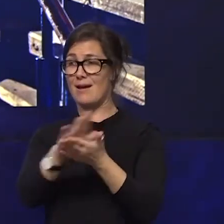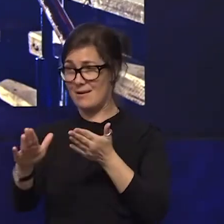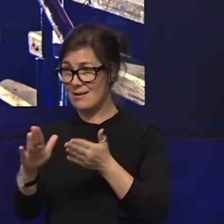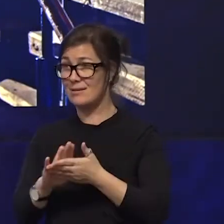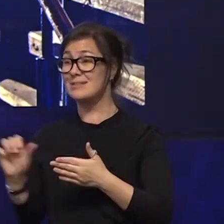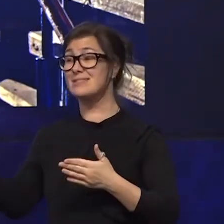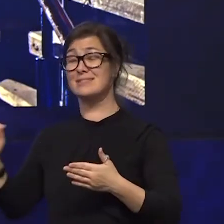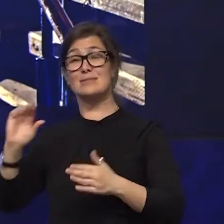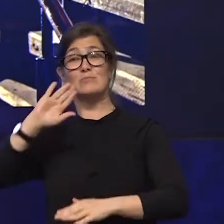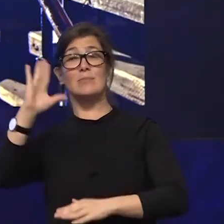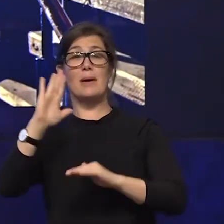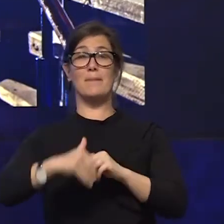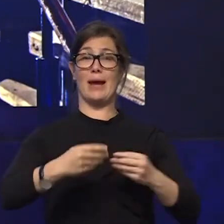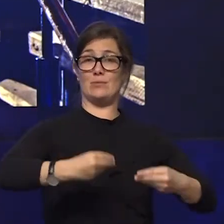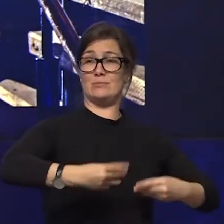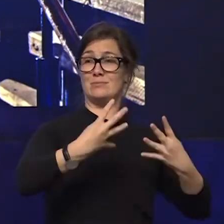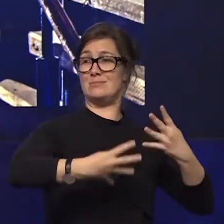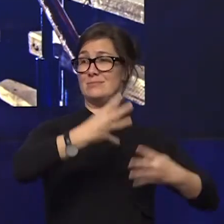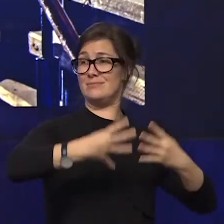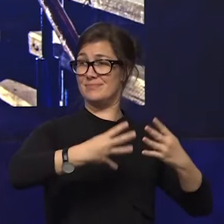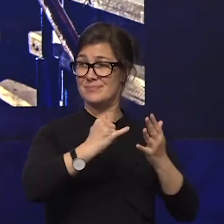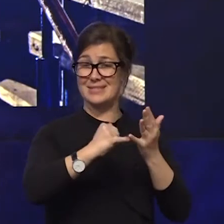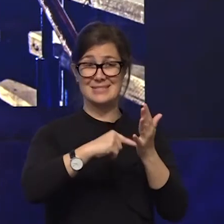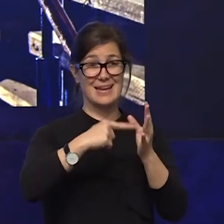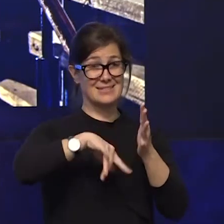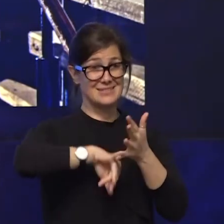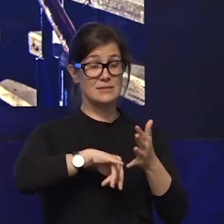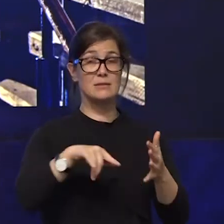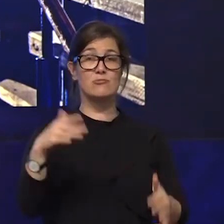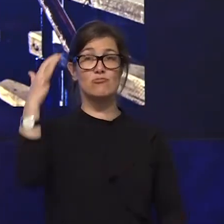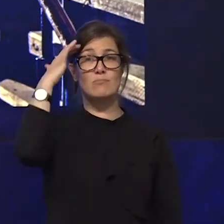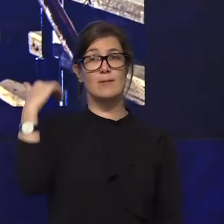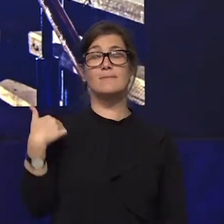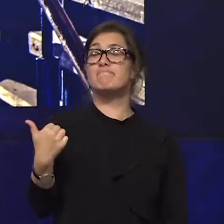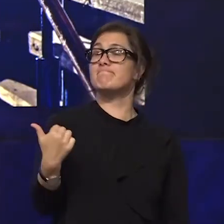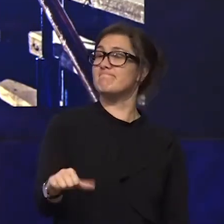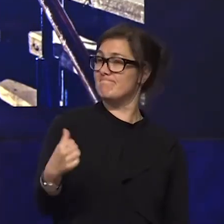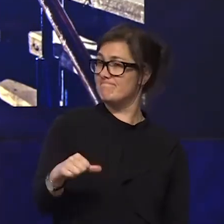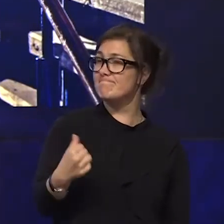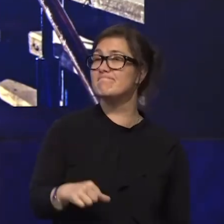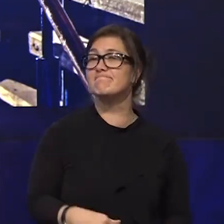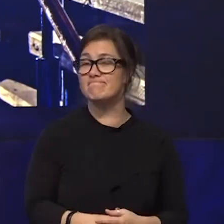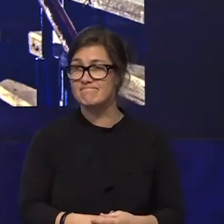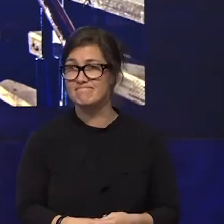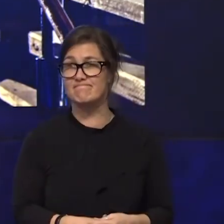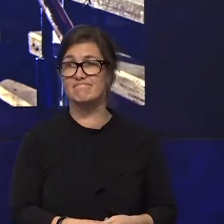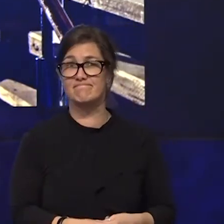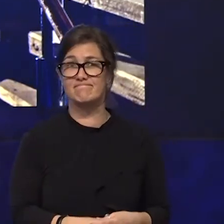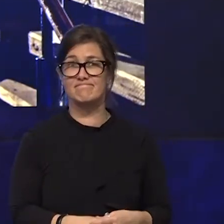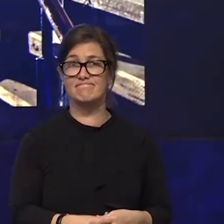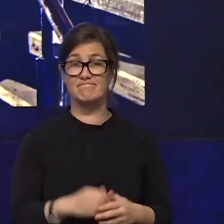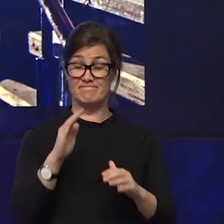stats was a stark reminder for me about that about just how